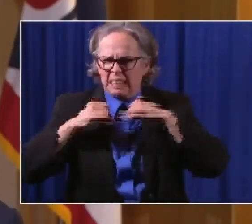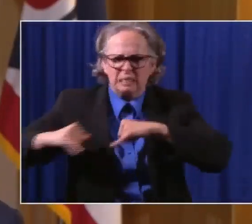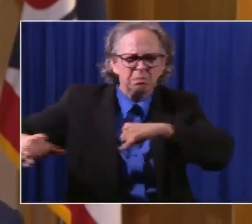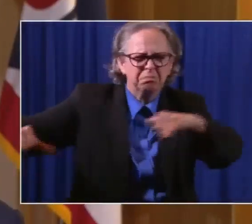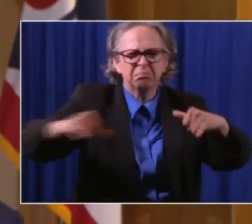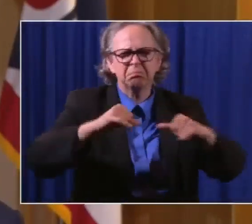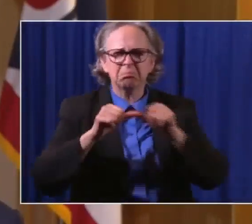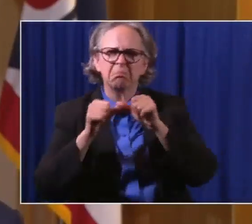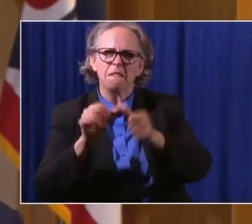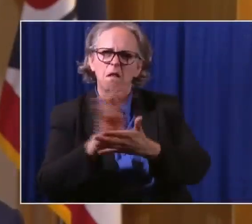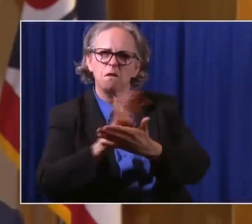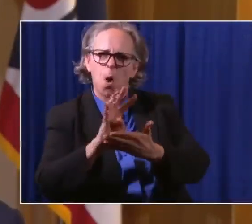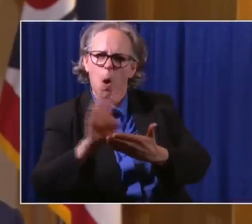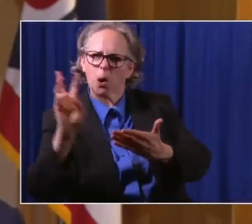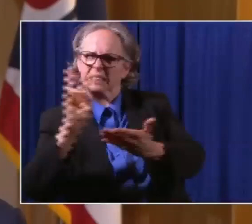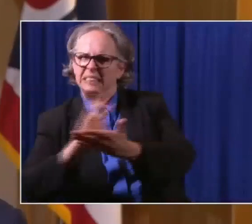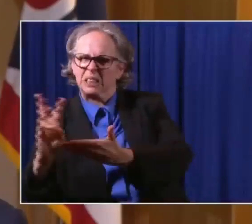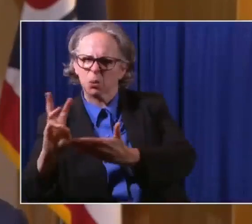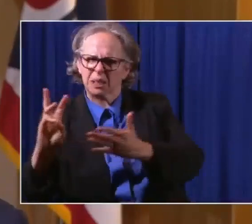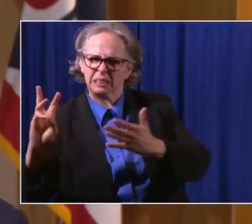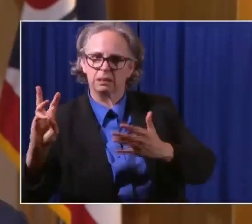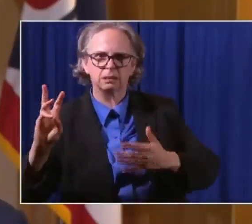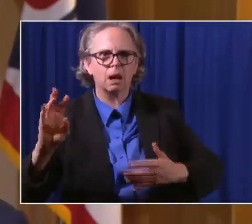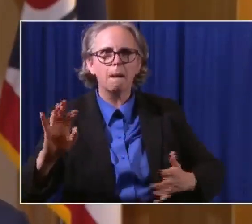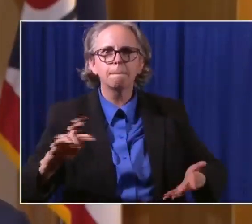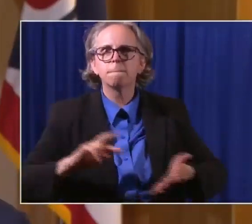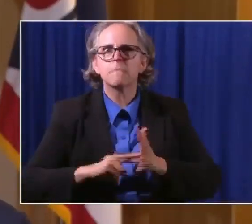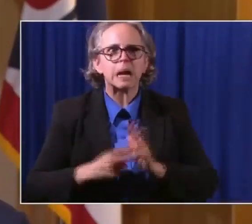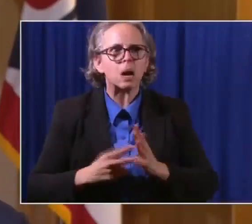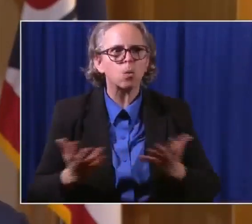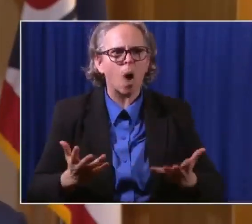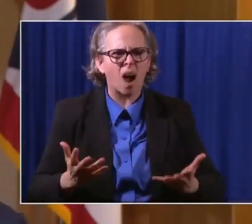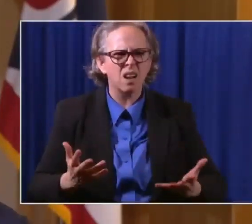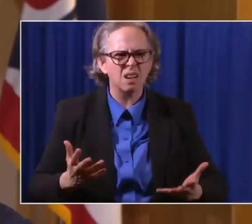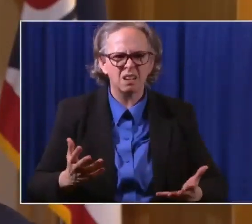we could drive this epidemic to the ground.